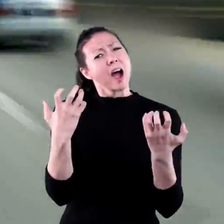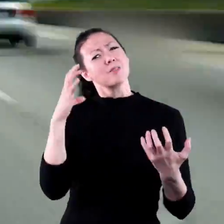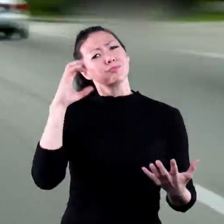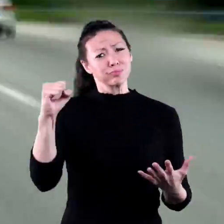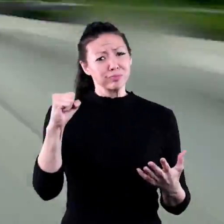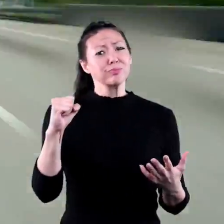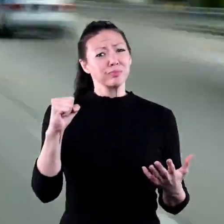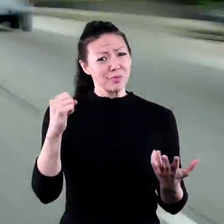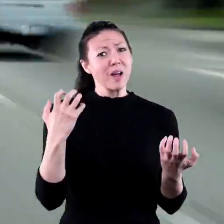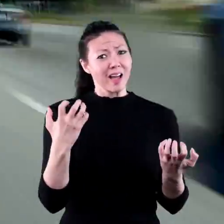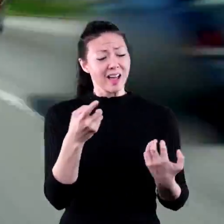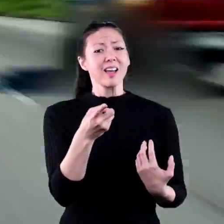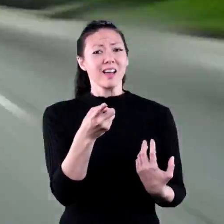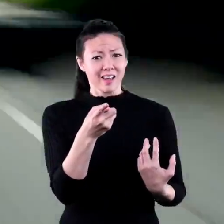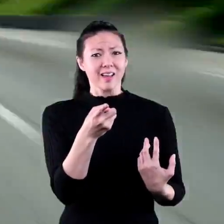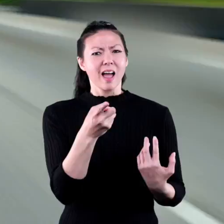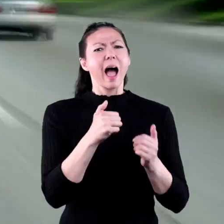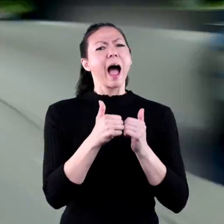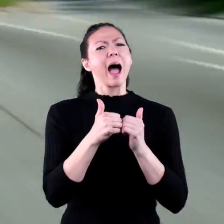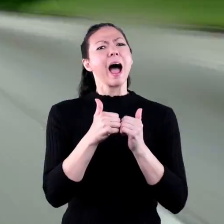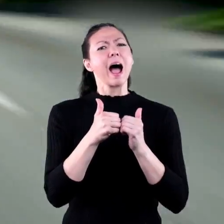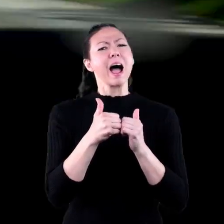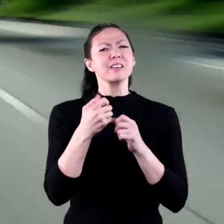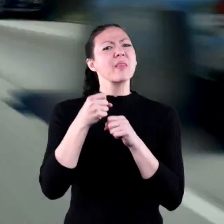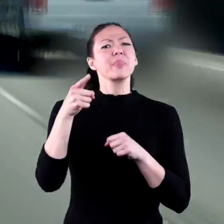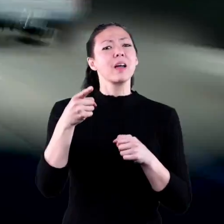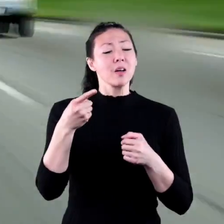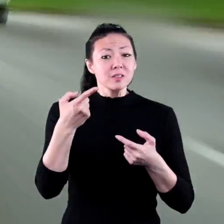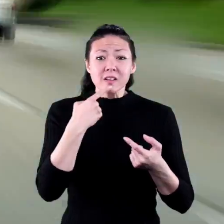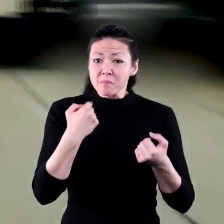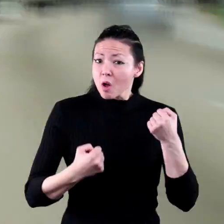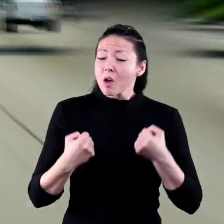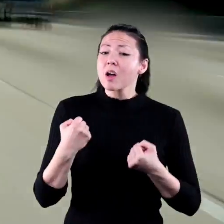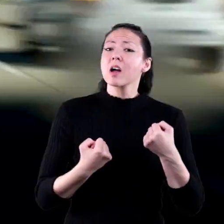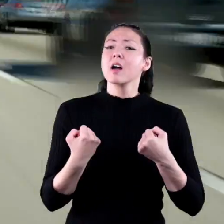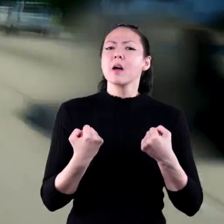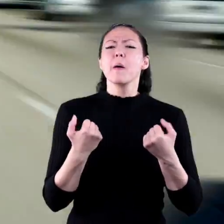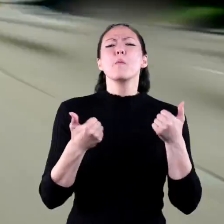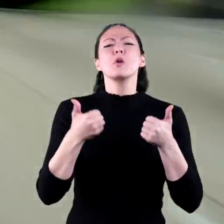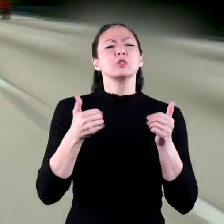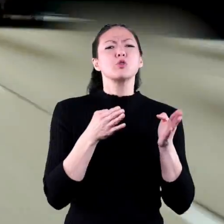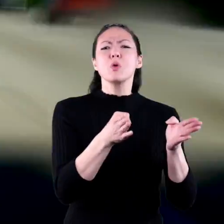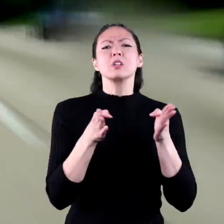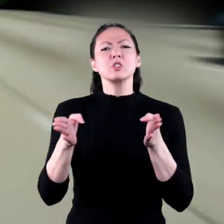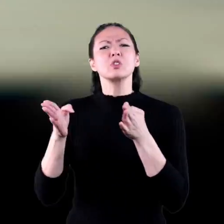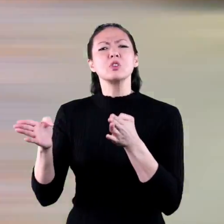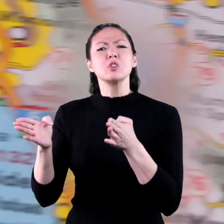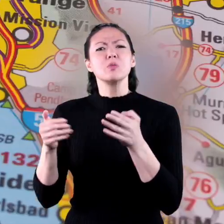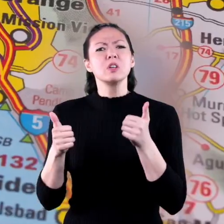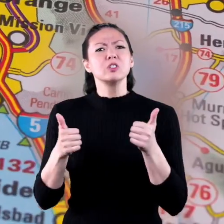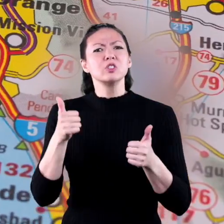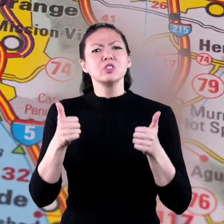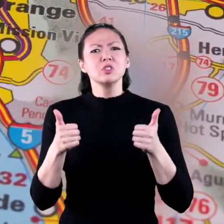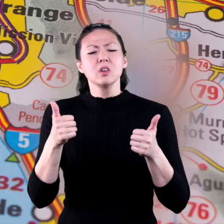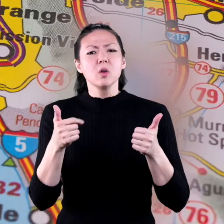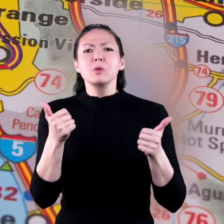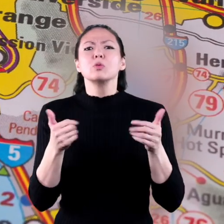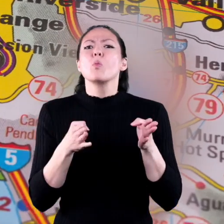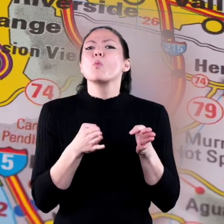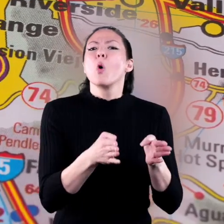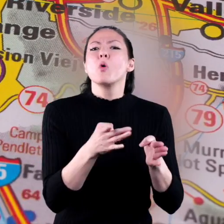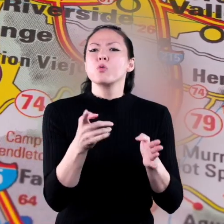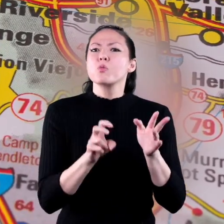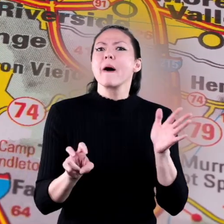how would you get there? Okay, probably by car, but what direction would you go? Which roads would you travel?